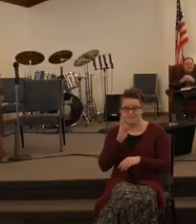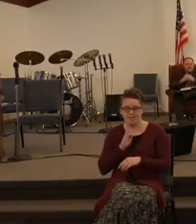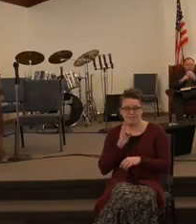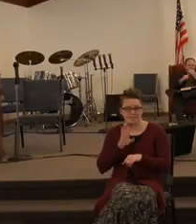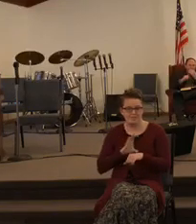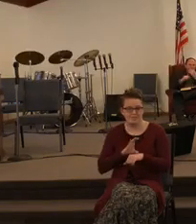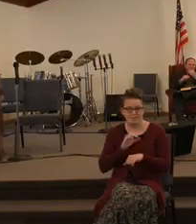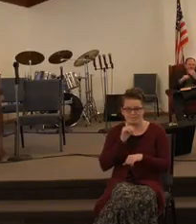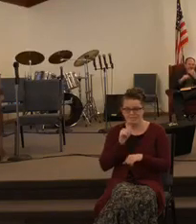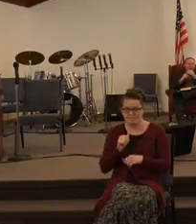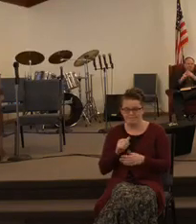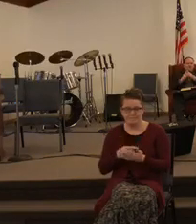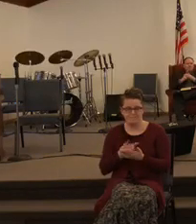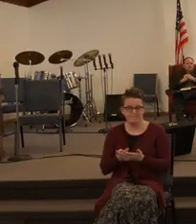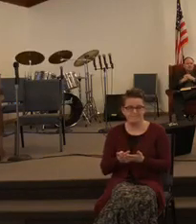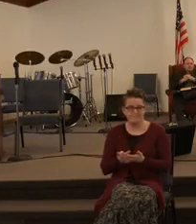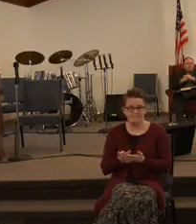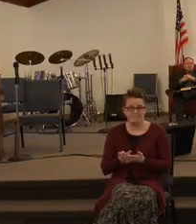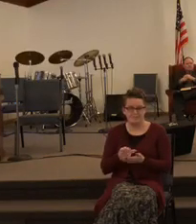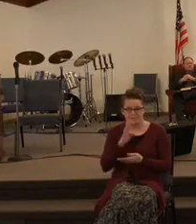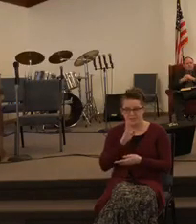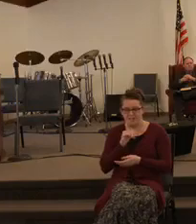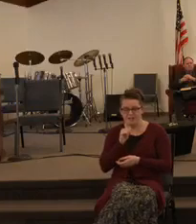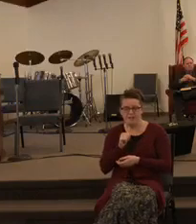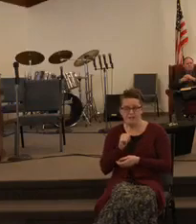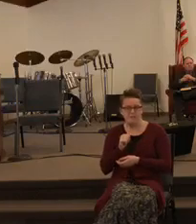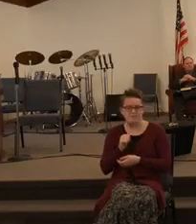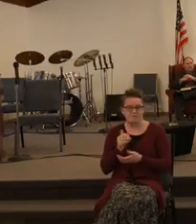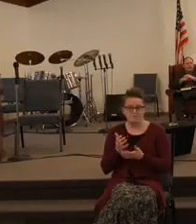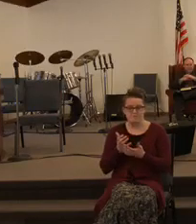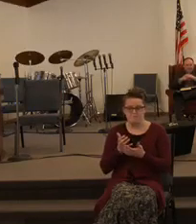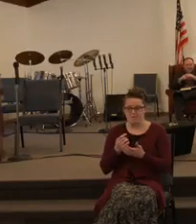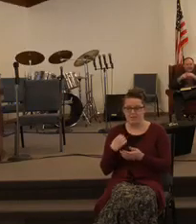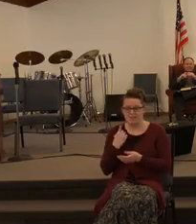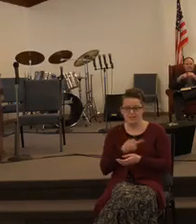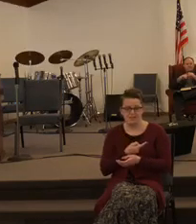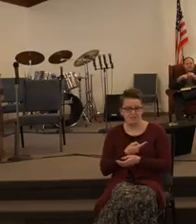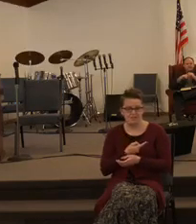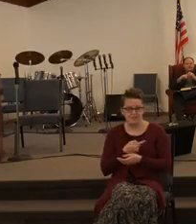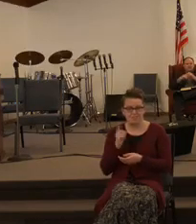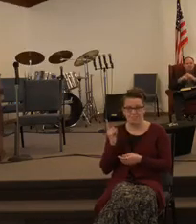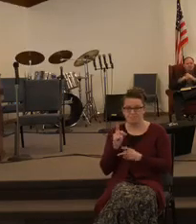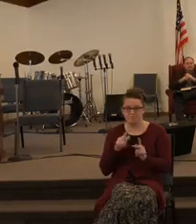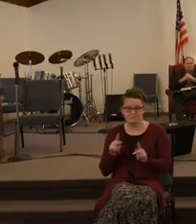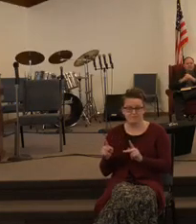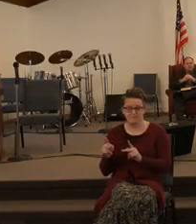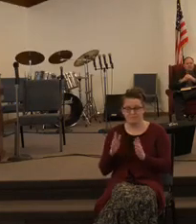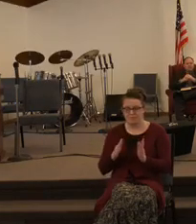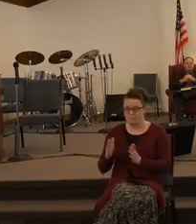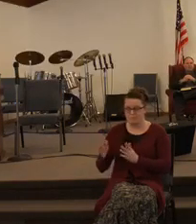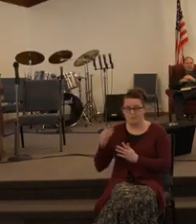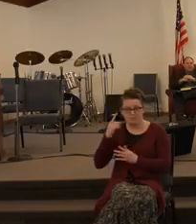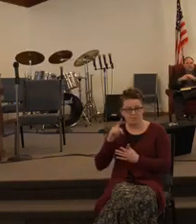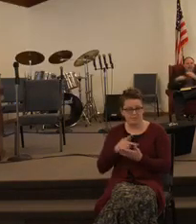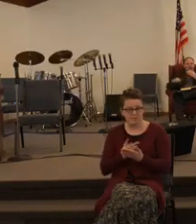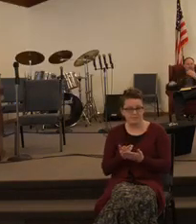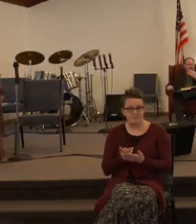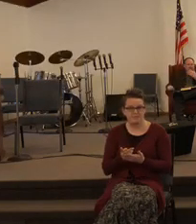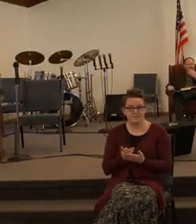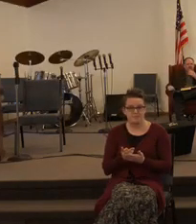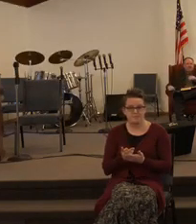So God does not want us as a people to think of failure or to prepare for failure